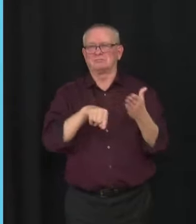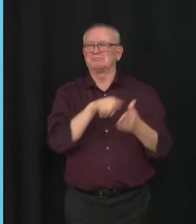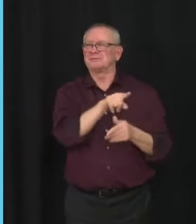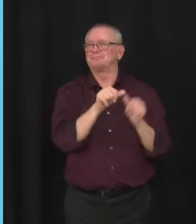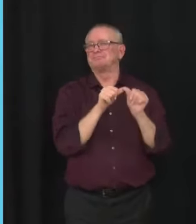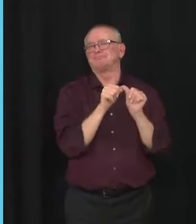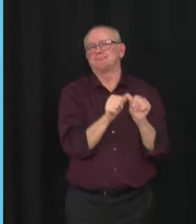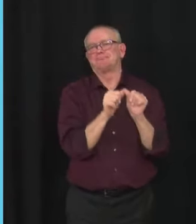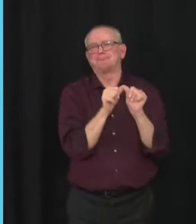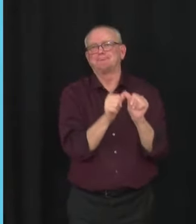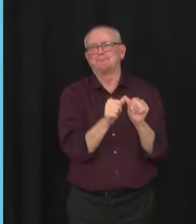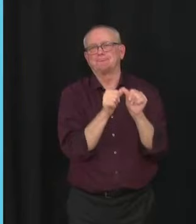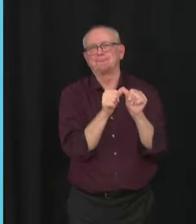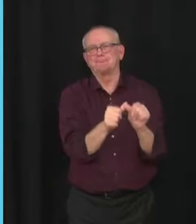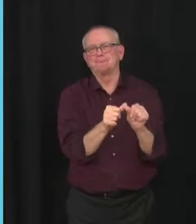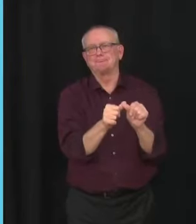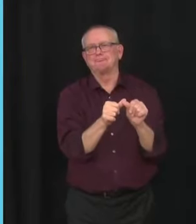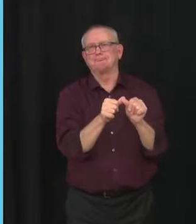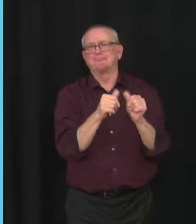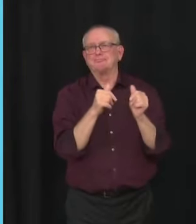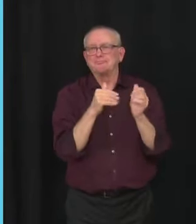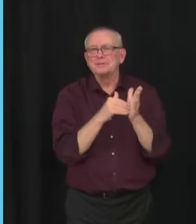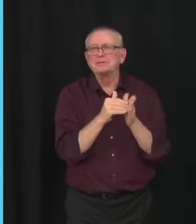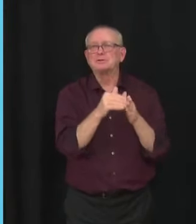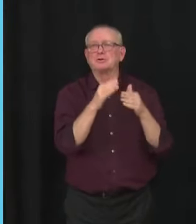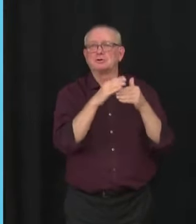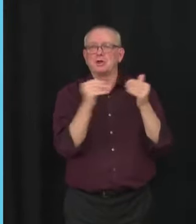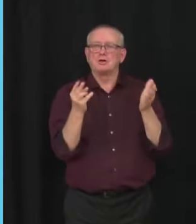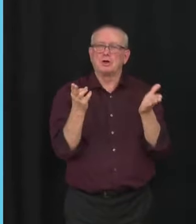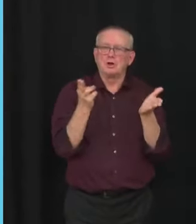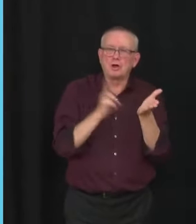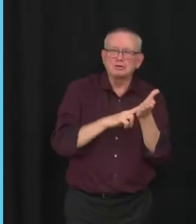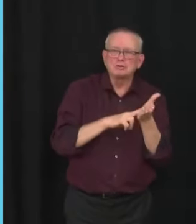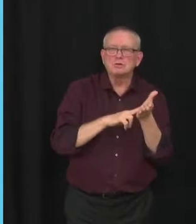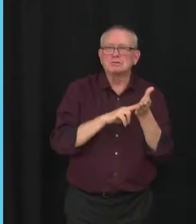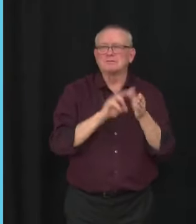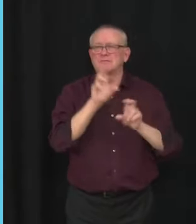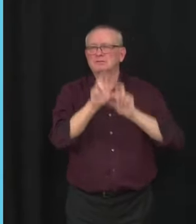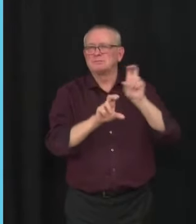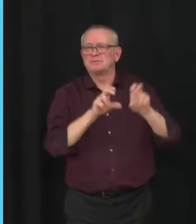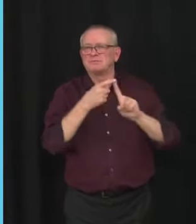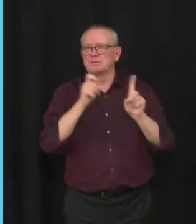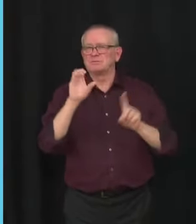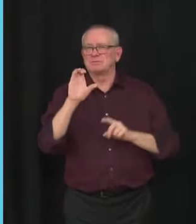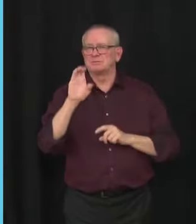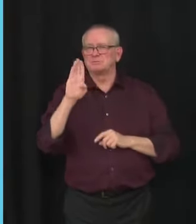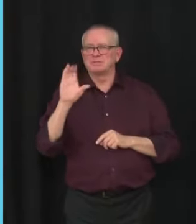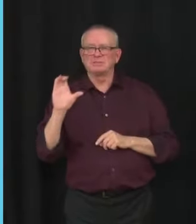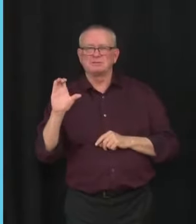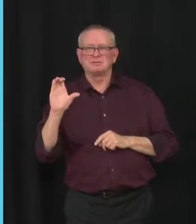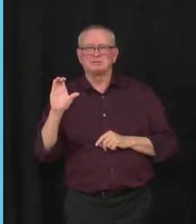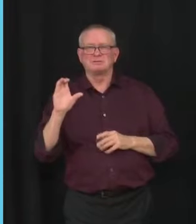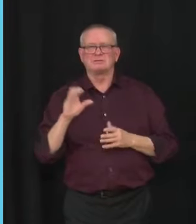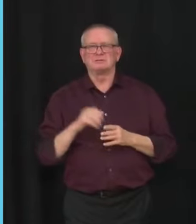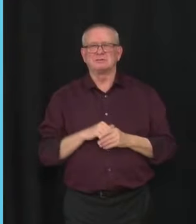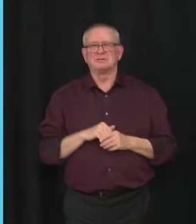receive multi-million dollar contracts from the CBC. You know, this is a guy who said that